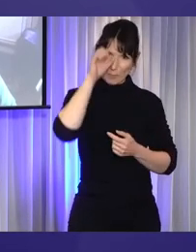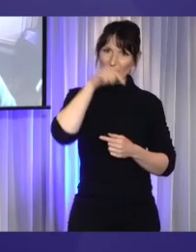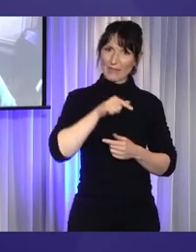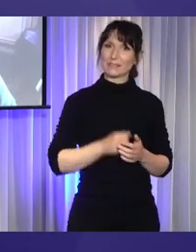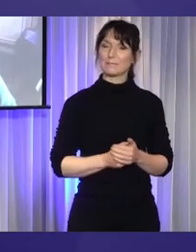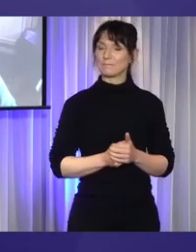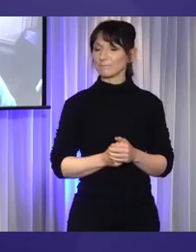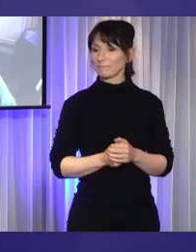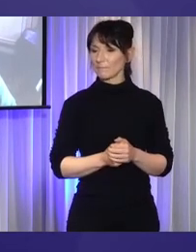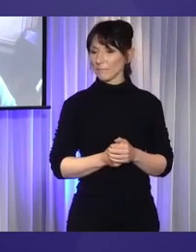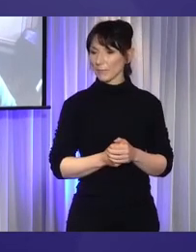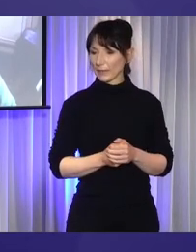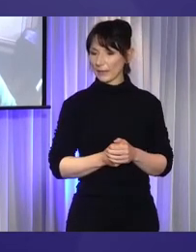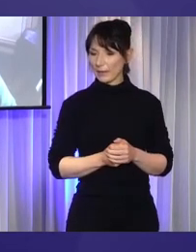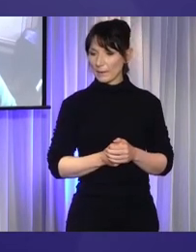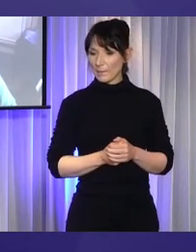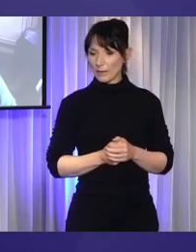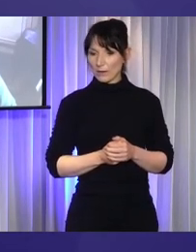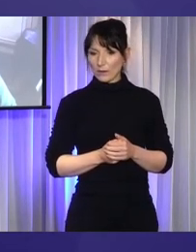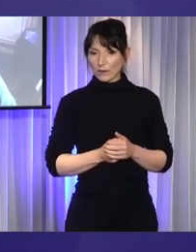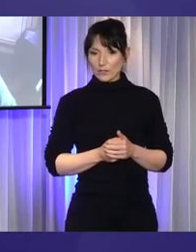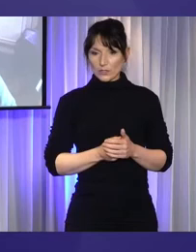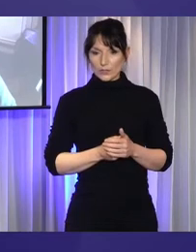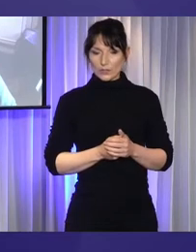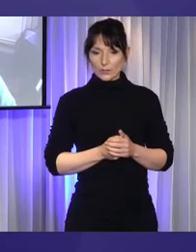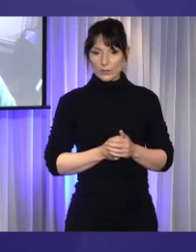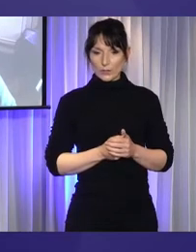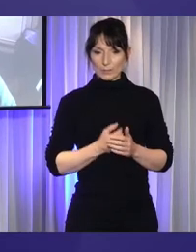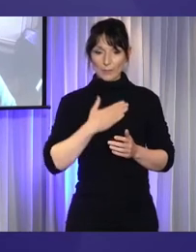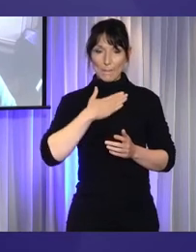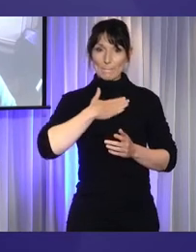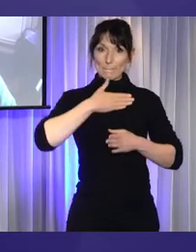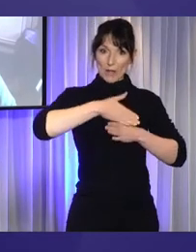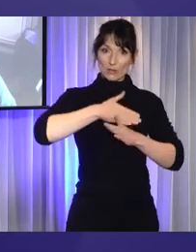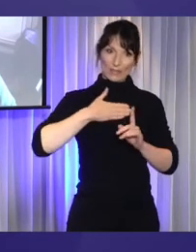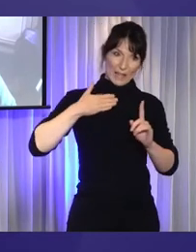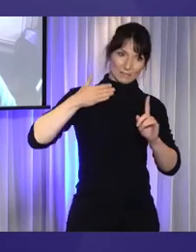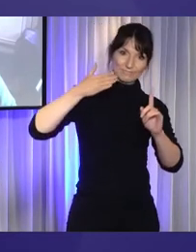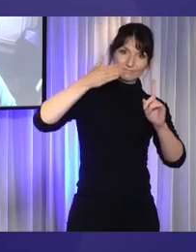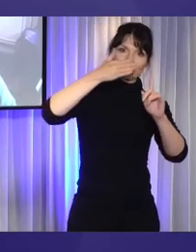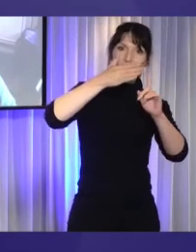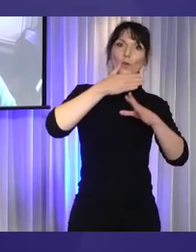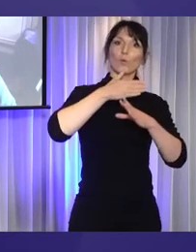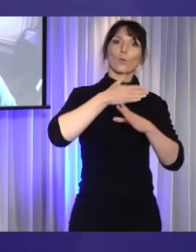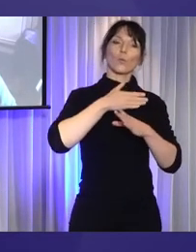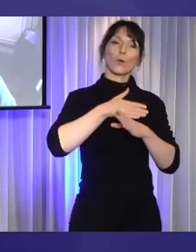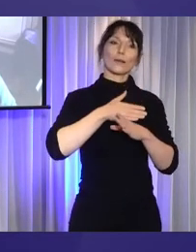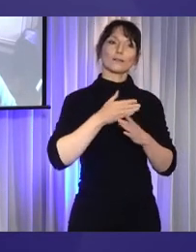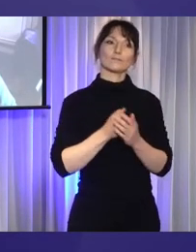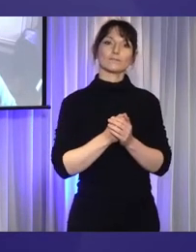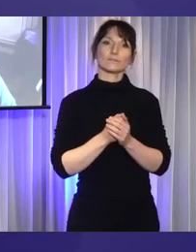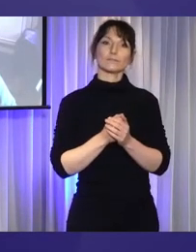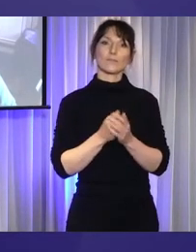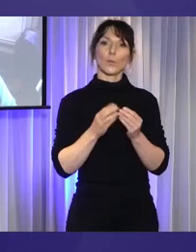So I have spent most of my life and career working towards true equality for people living with